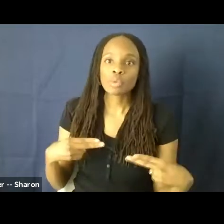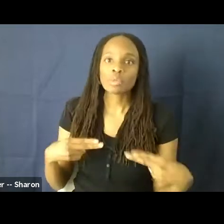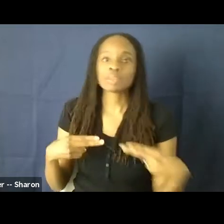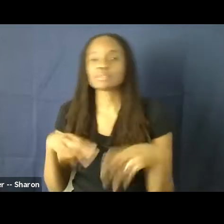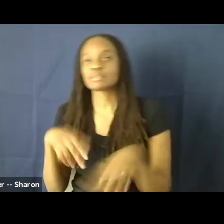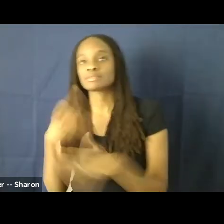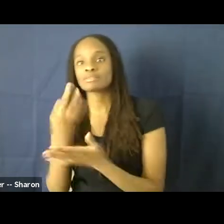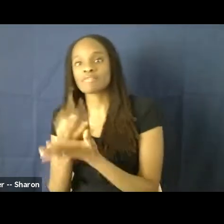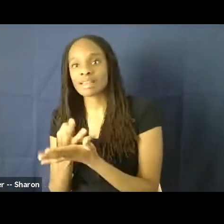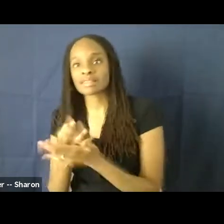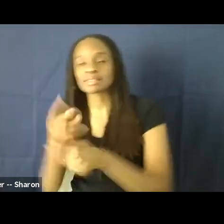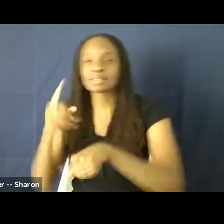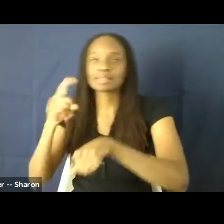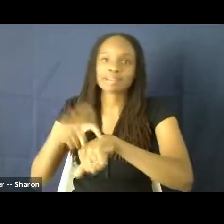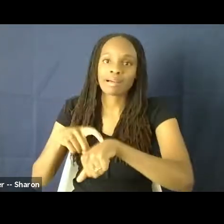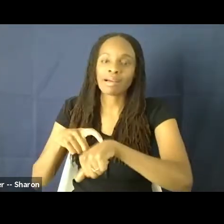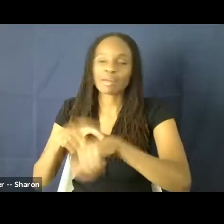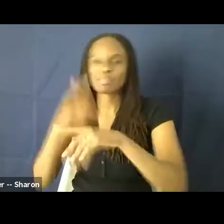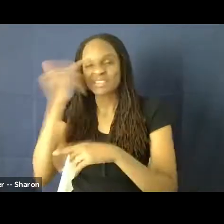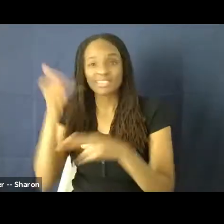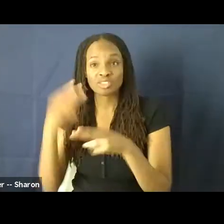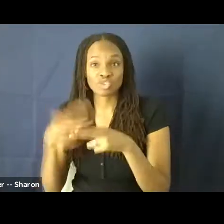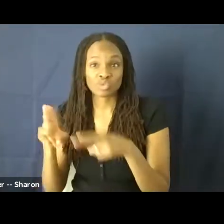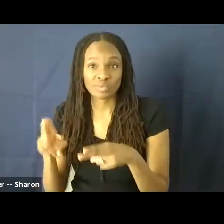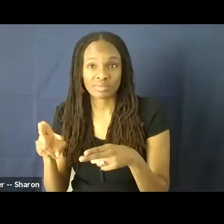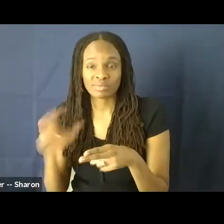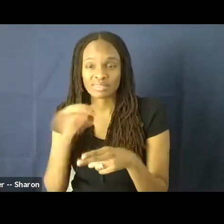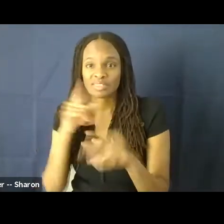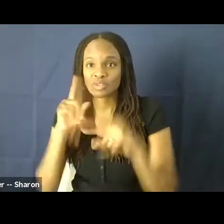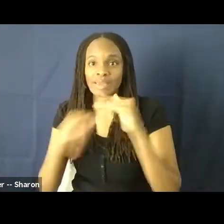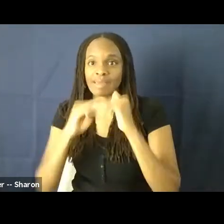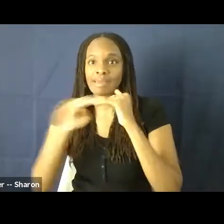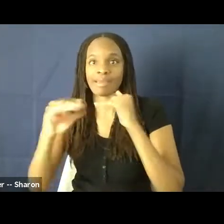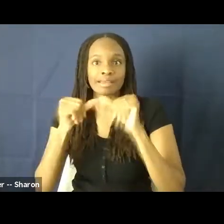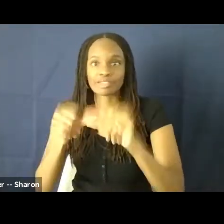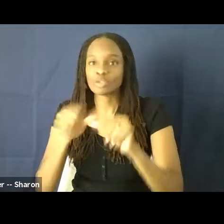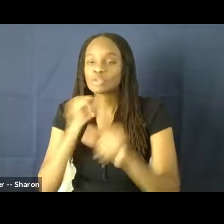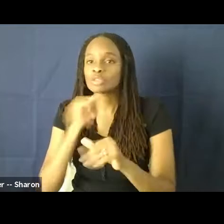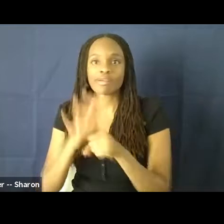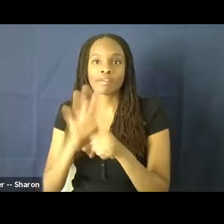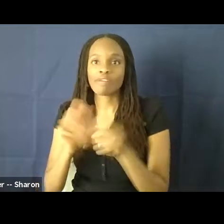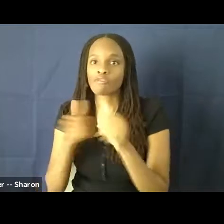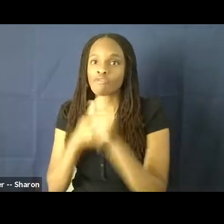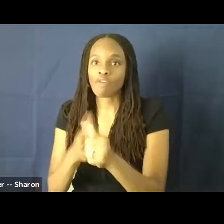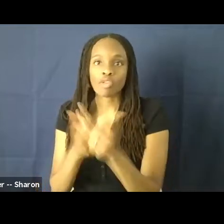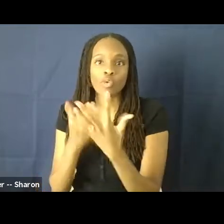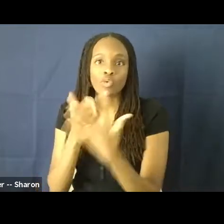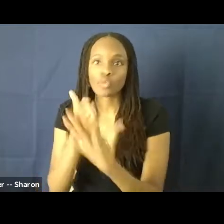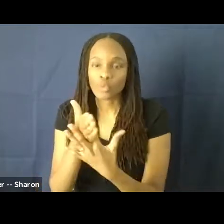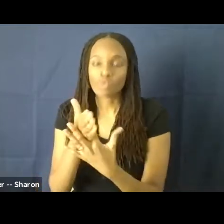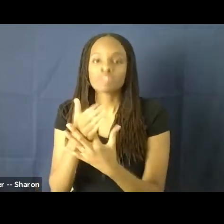end up being very short lived or unsustainable. There's sometimes not enough follow through. So you get issues where